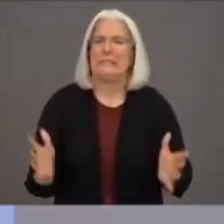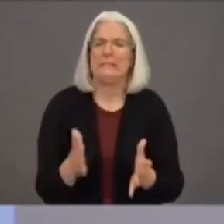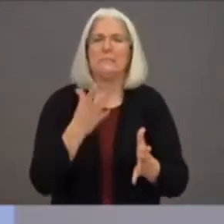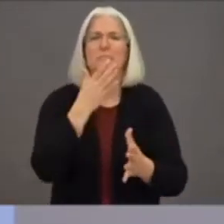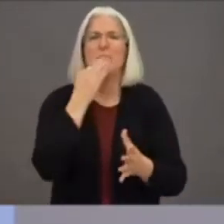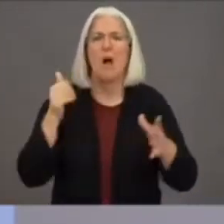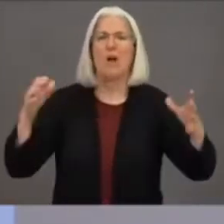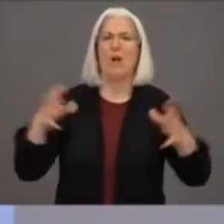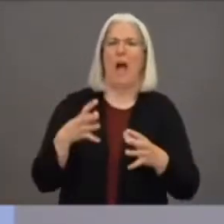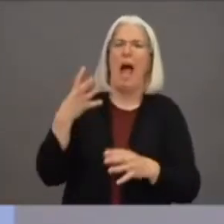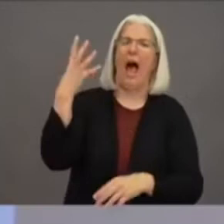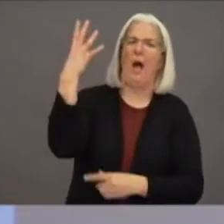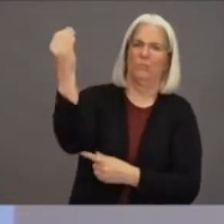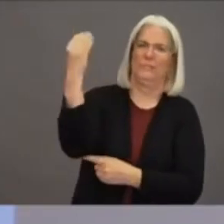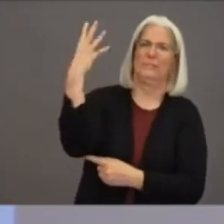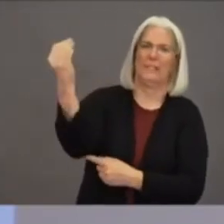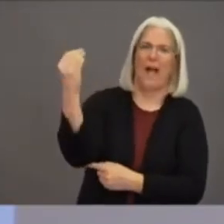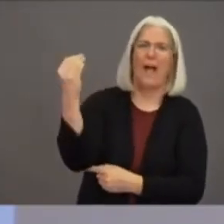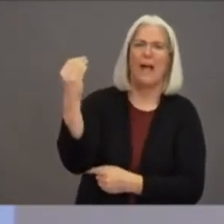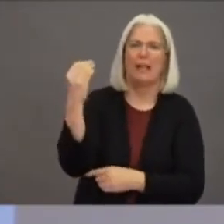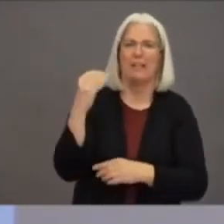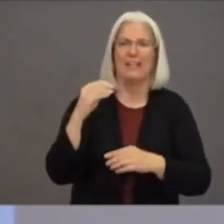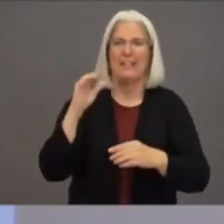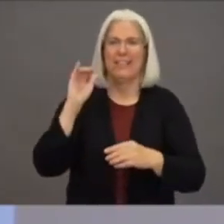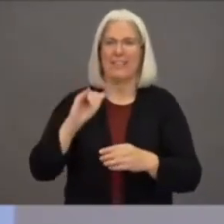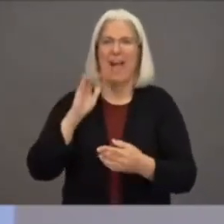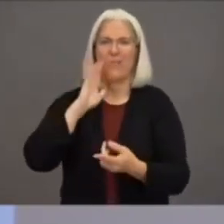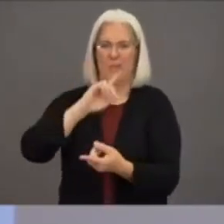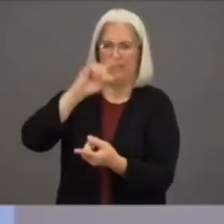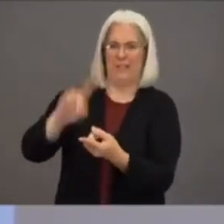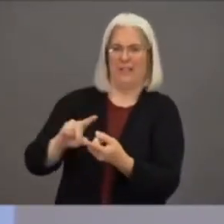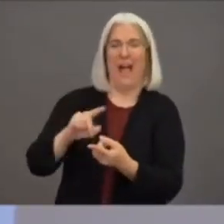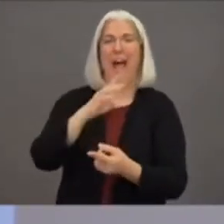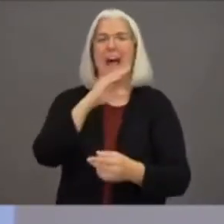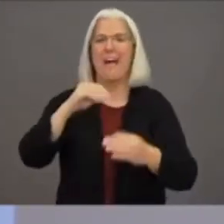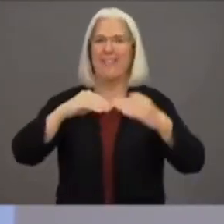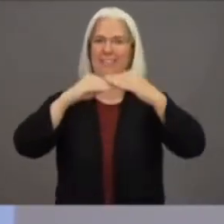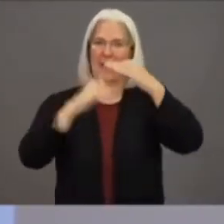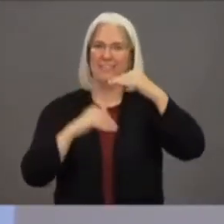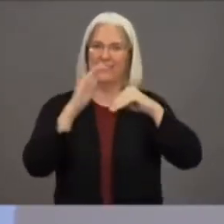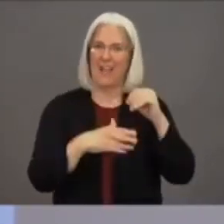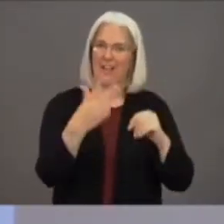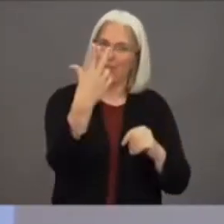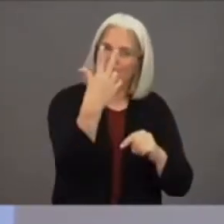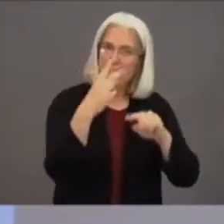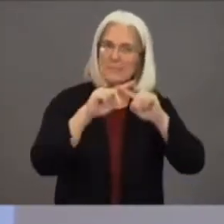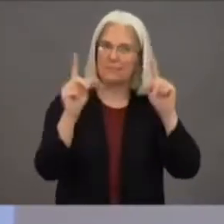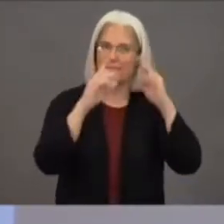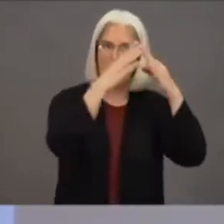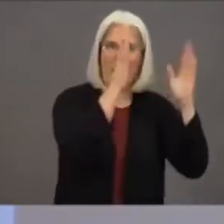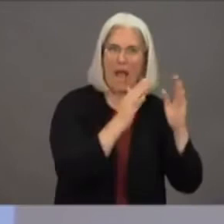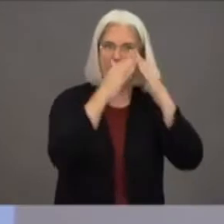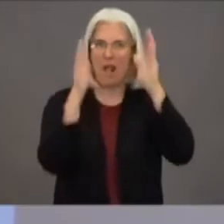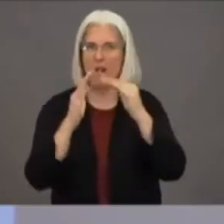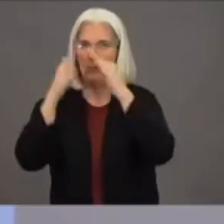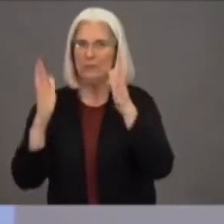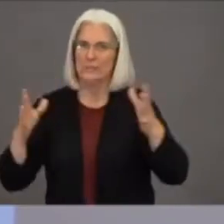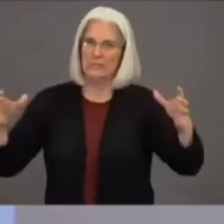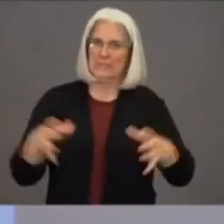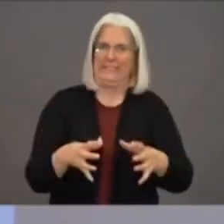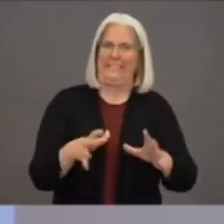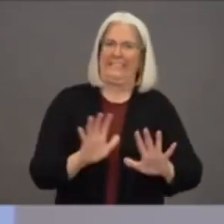outdoors. Keep it short, no more than two hours. Make sure that you continue to wear your face covering and maintain your